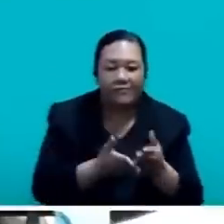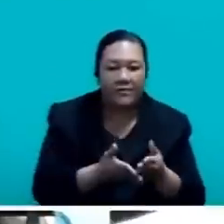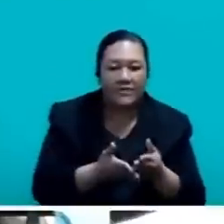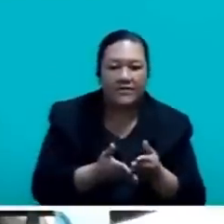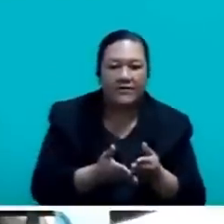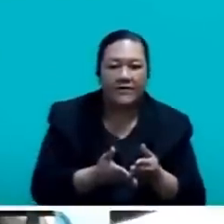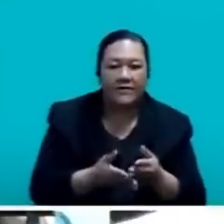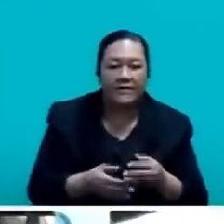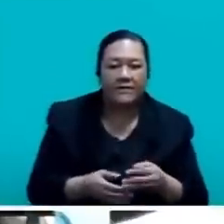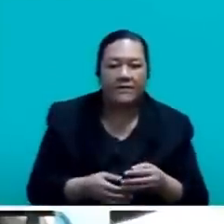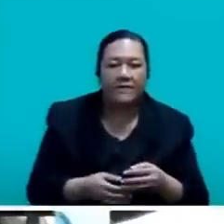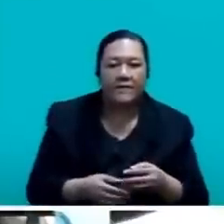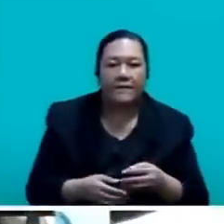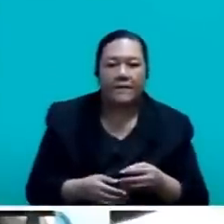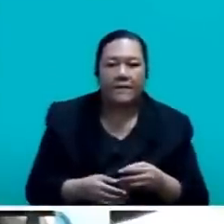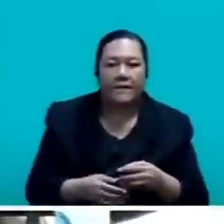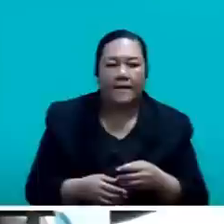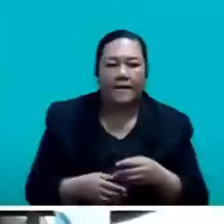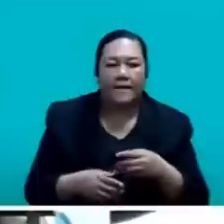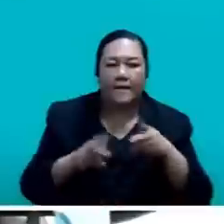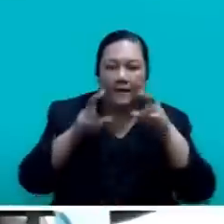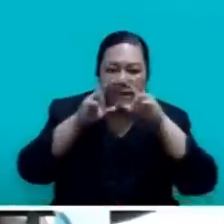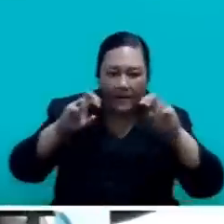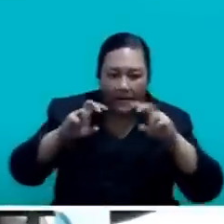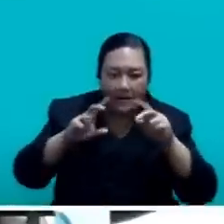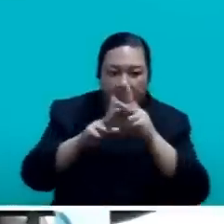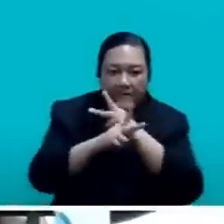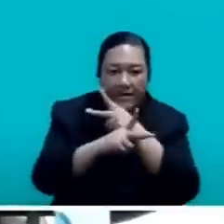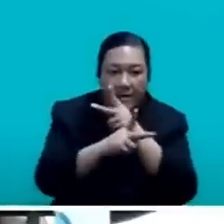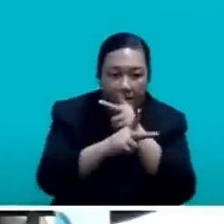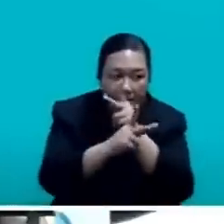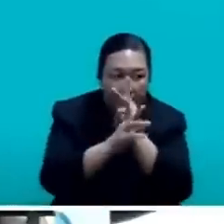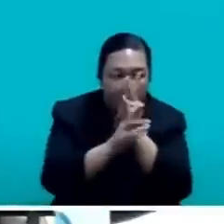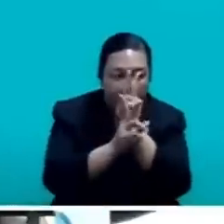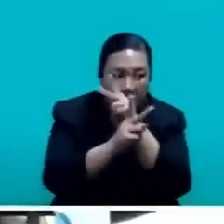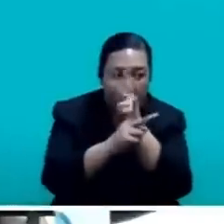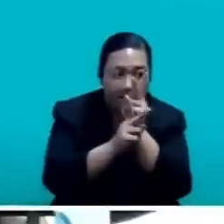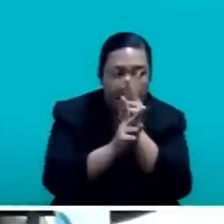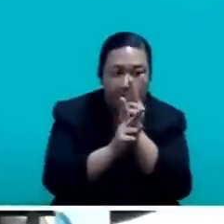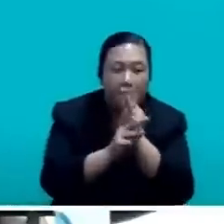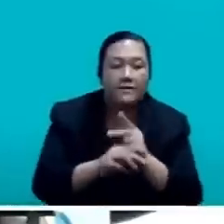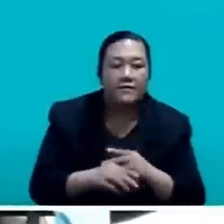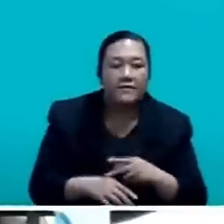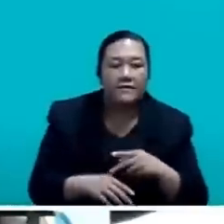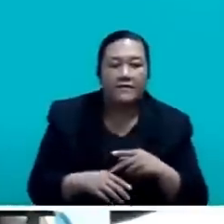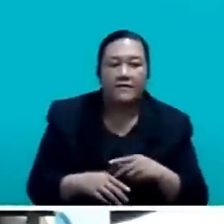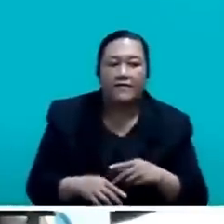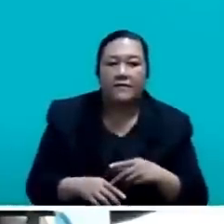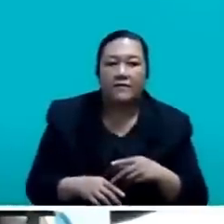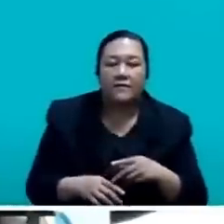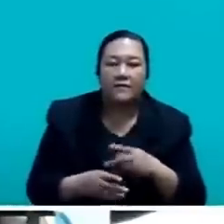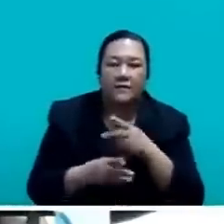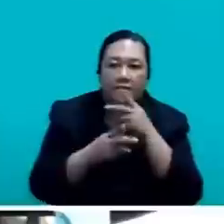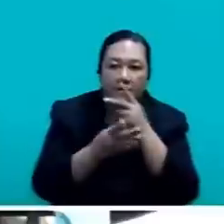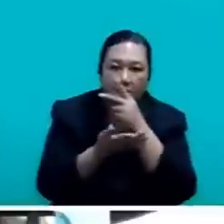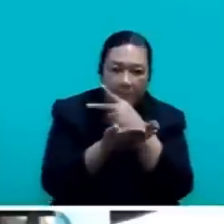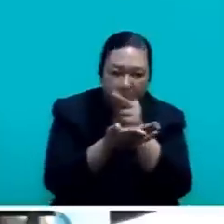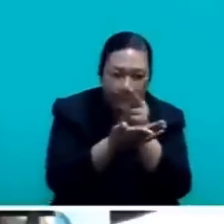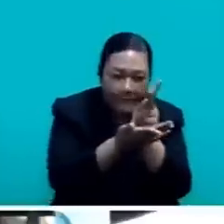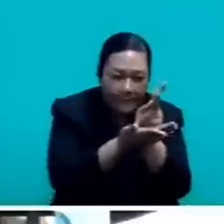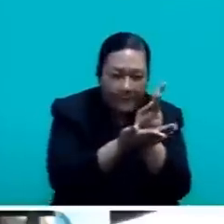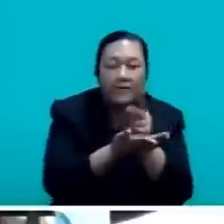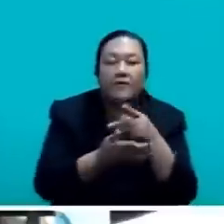track usage and stock against the baseline environmental concerns for rivers back retention